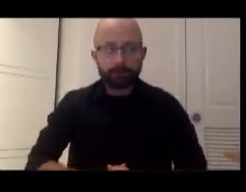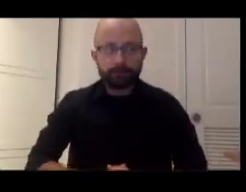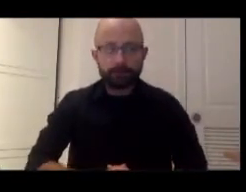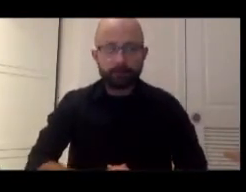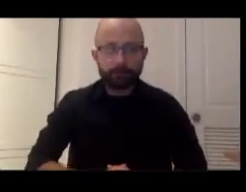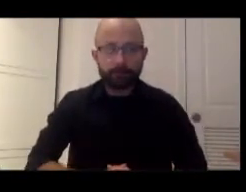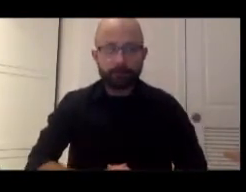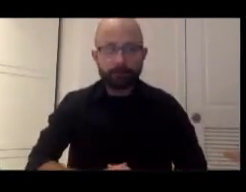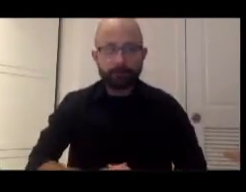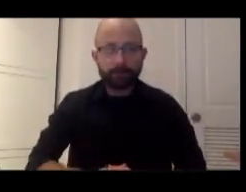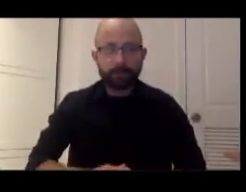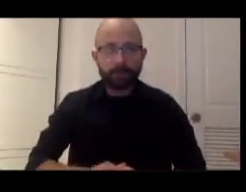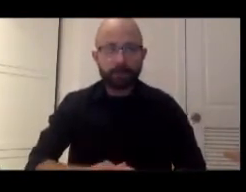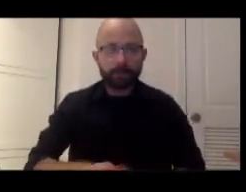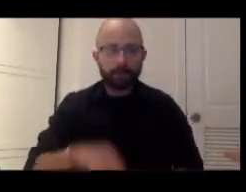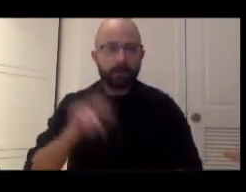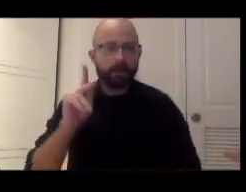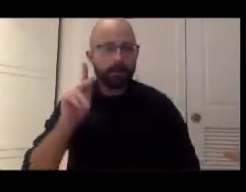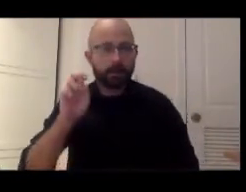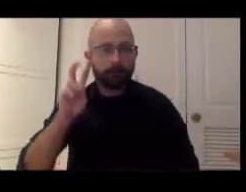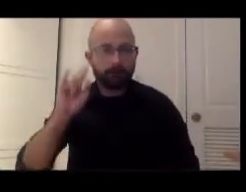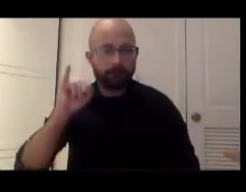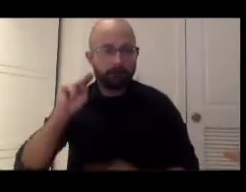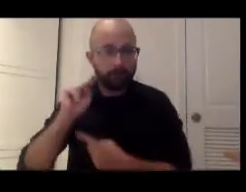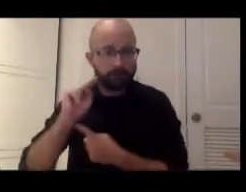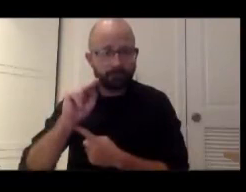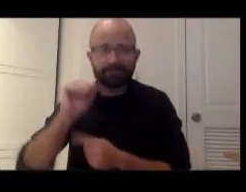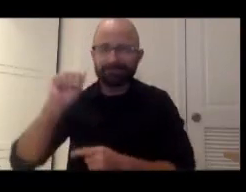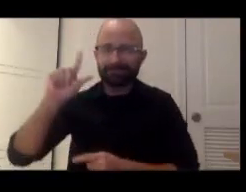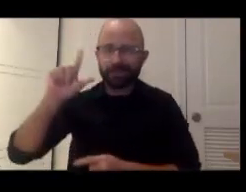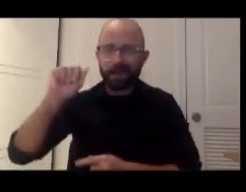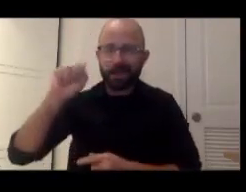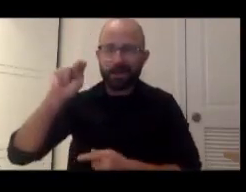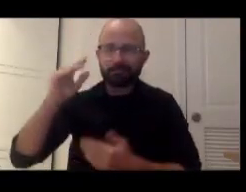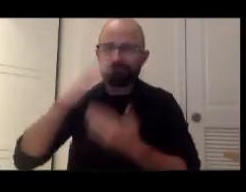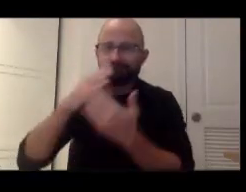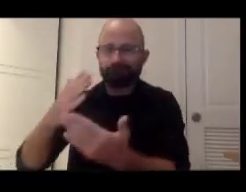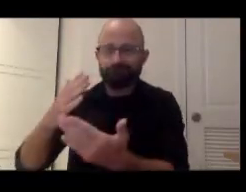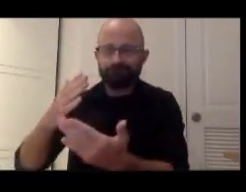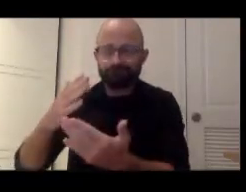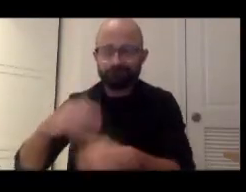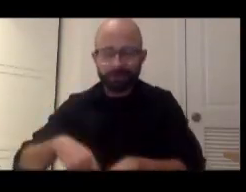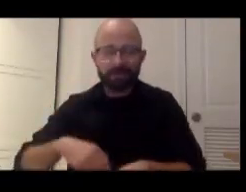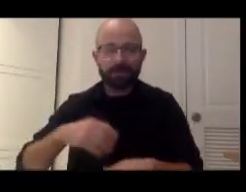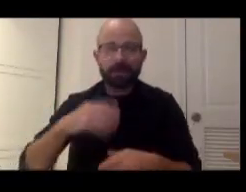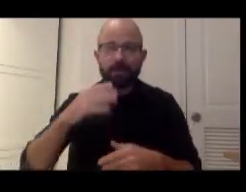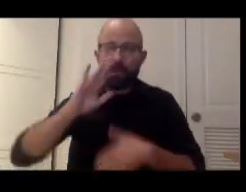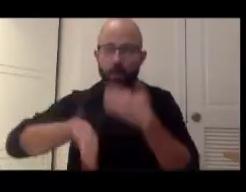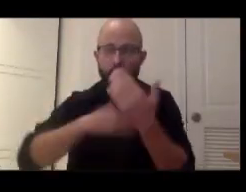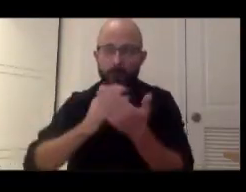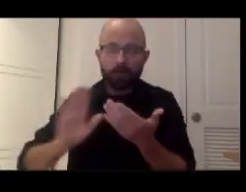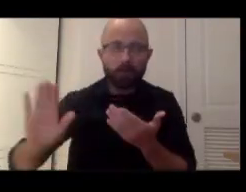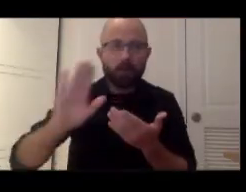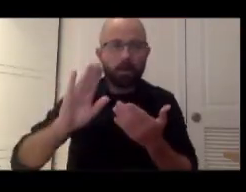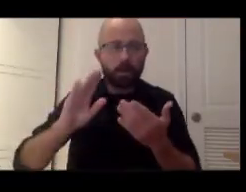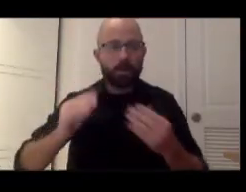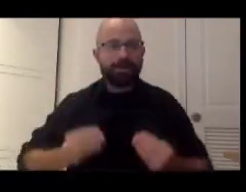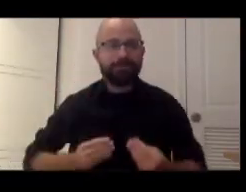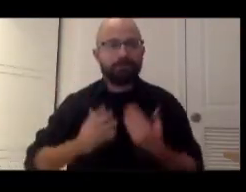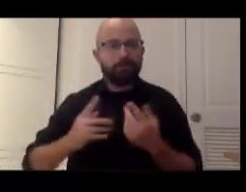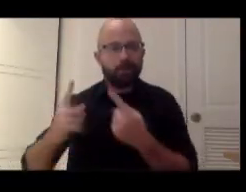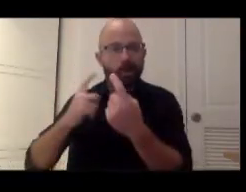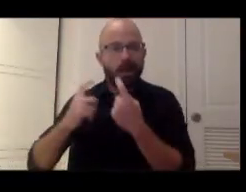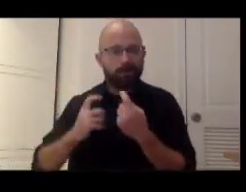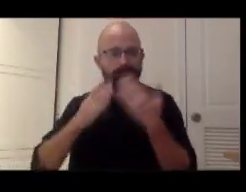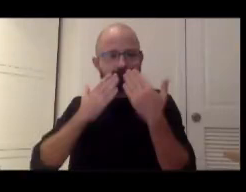Thank you for that, Alan, and thanks for all of those provocative questions. We're going to attempt to answer at least a